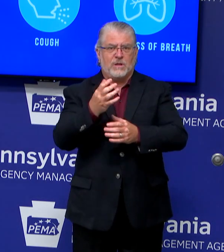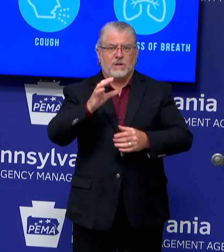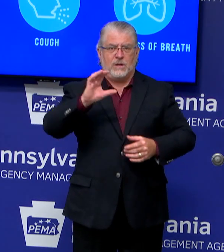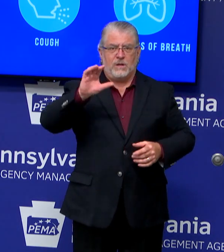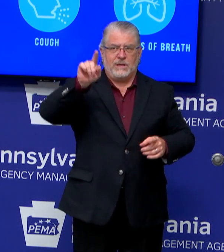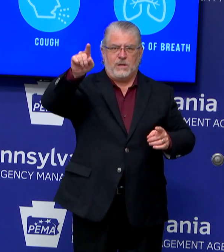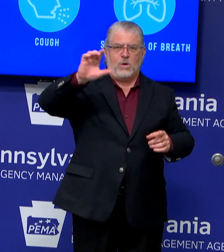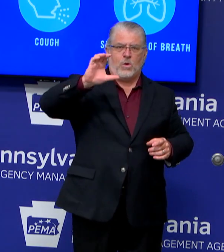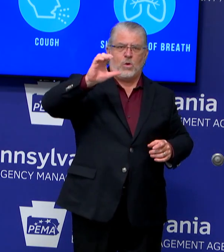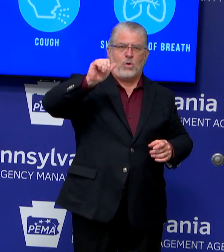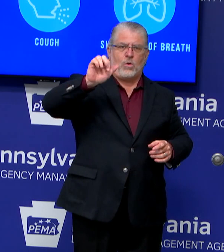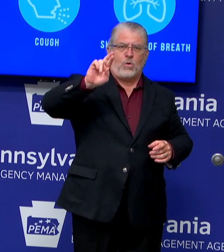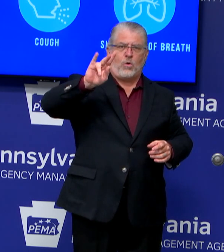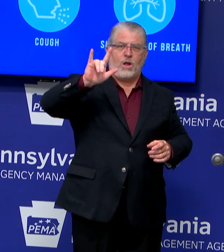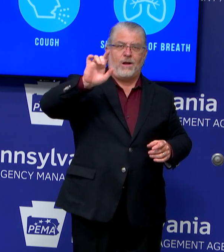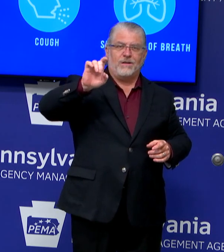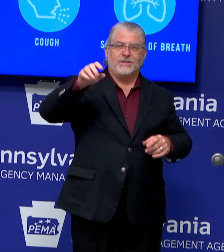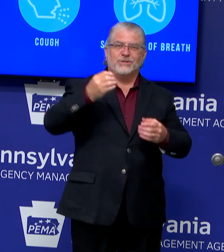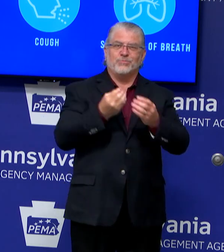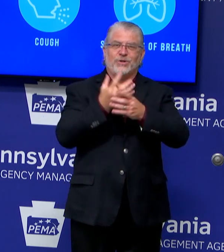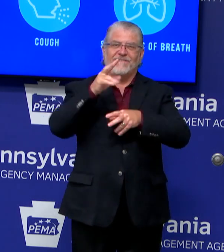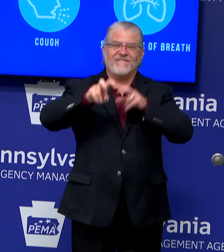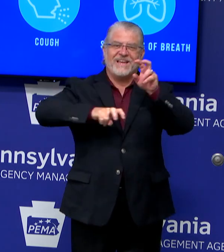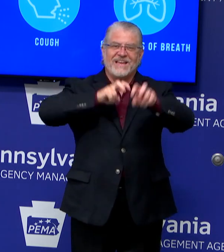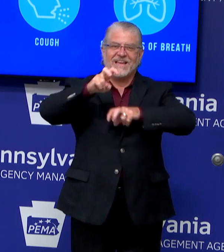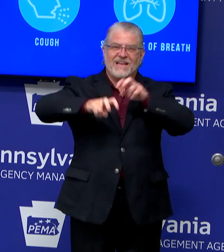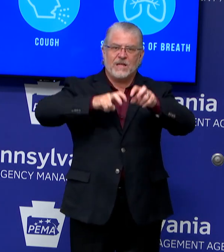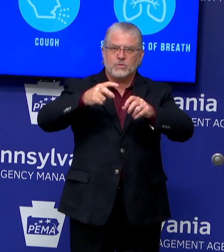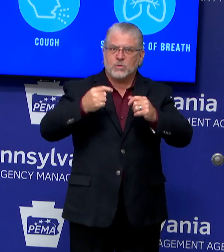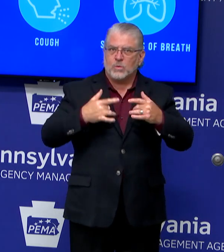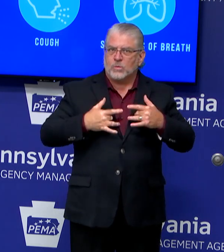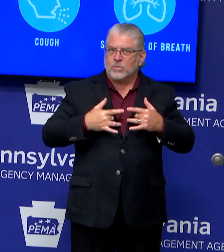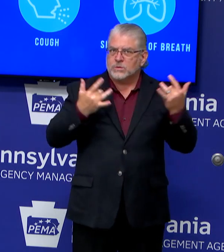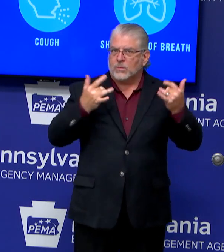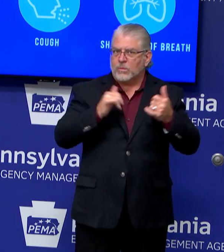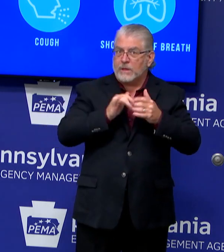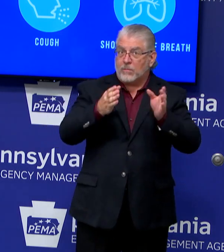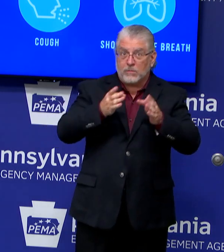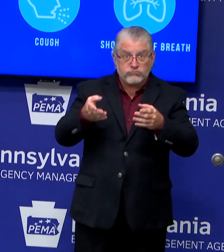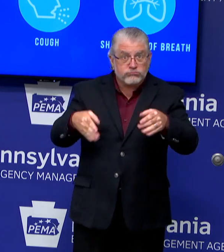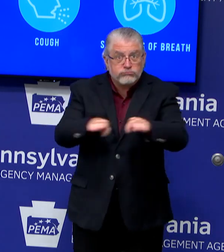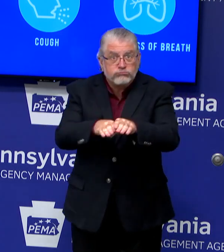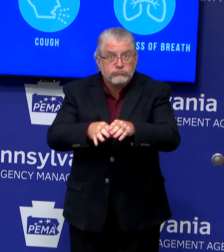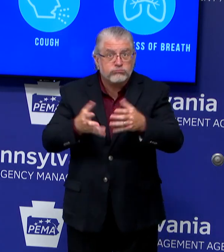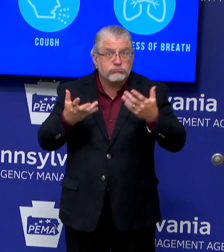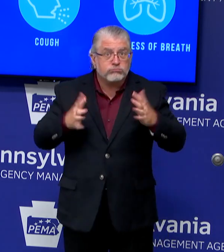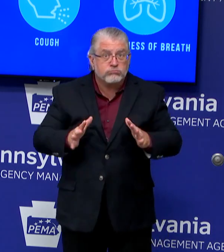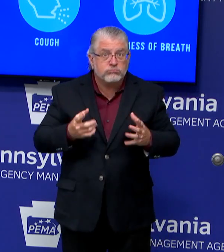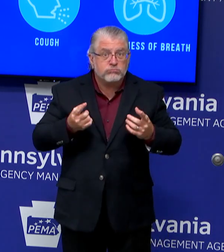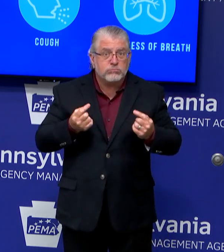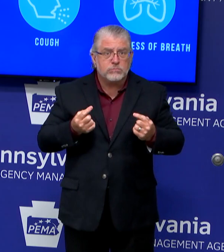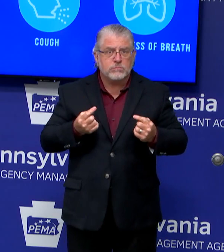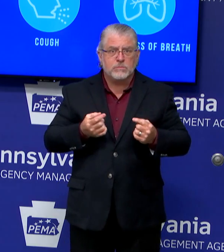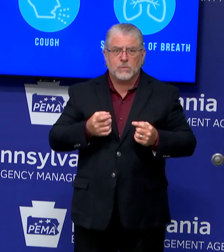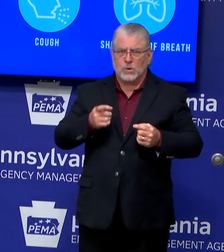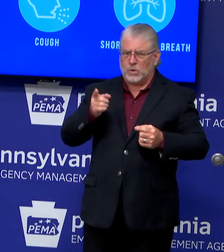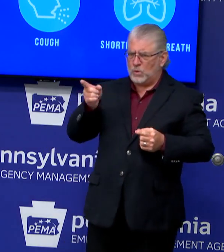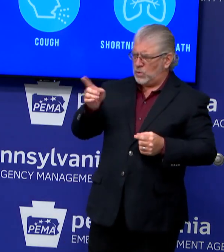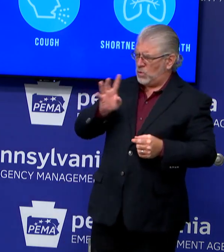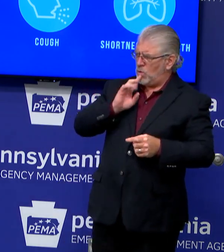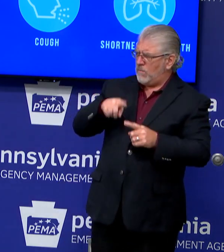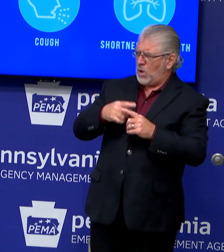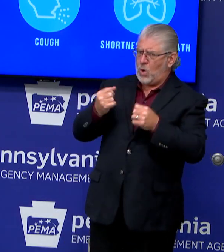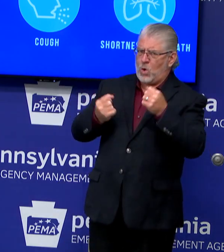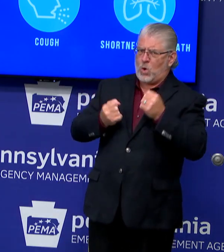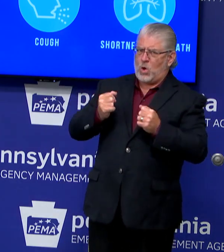fairgrounds. What's next with that event? Are there plans to shut it down? You're talking about the car show? Yeah, we're trying to keep people